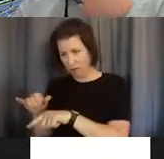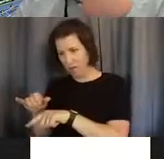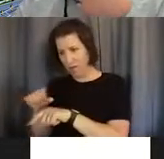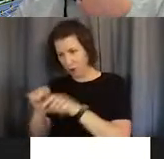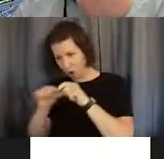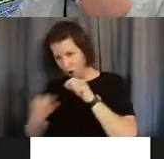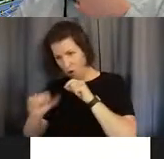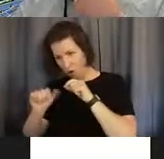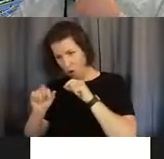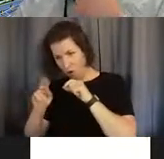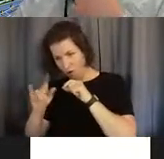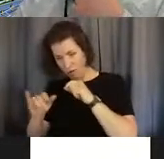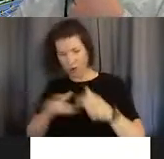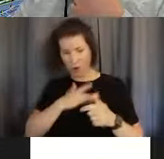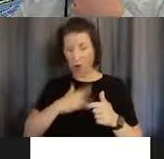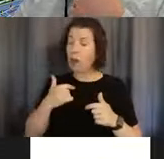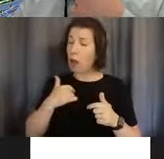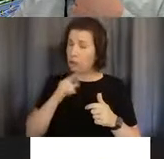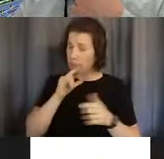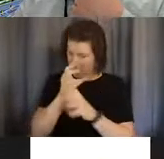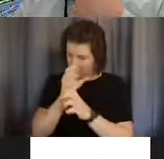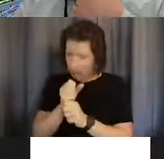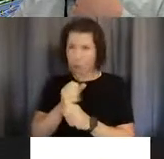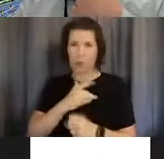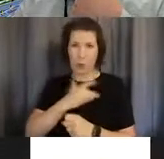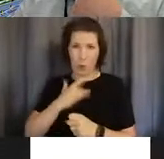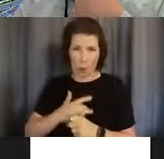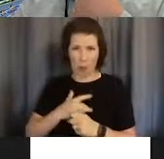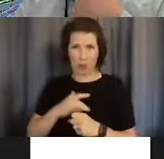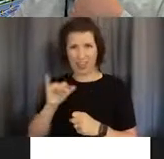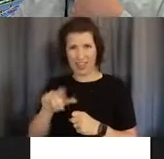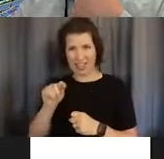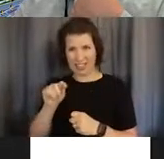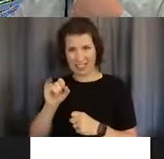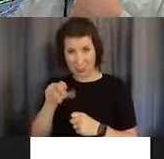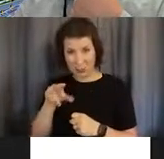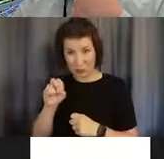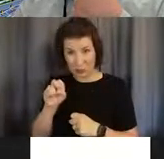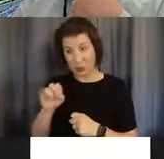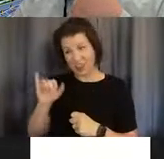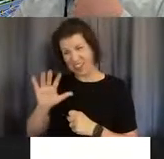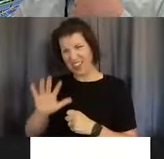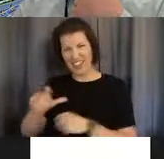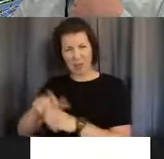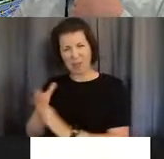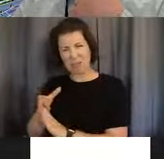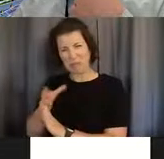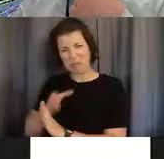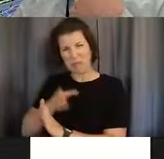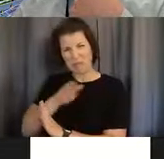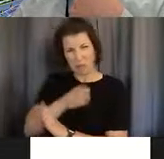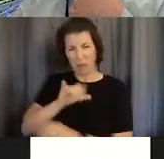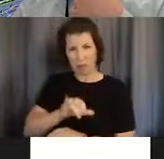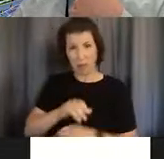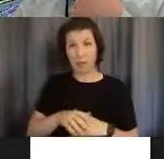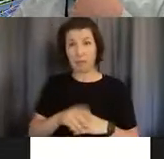interested in the heart, more interested in heart tissue. And around this time or a couple of years before that, people had figured